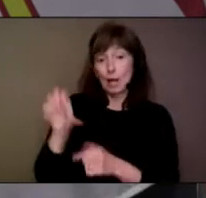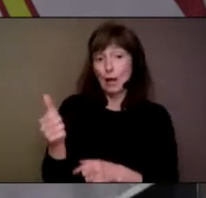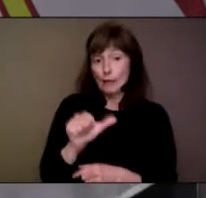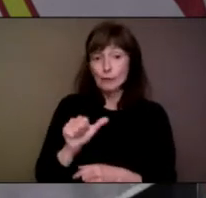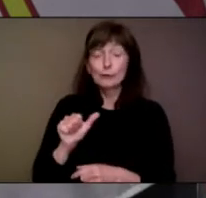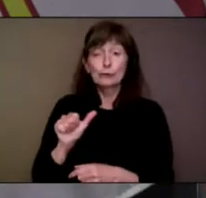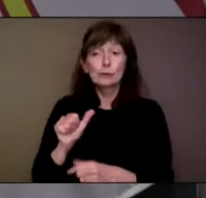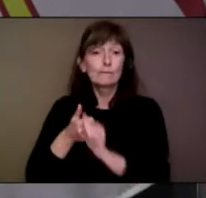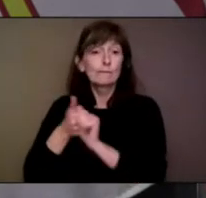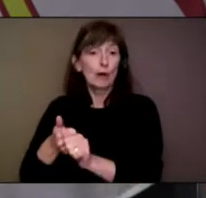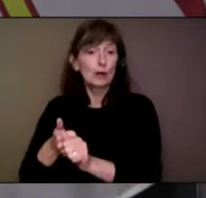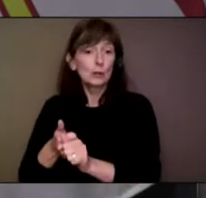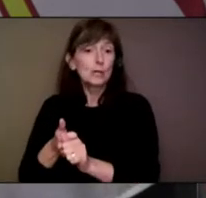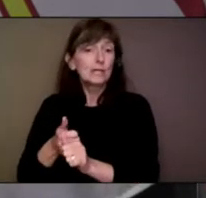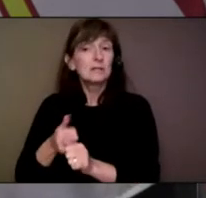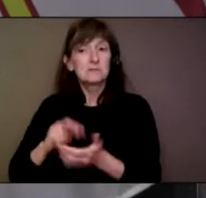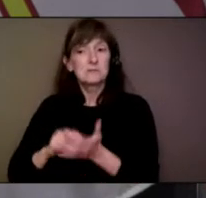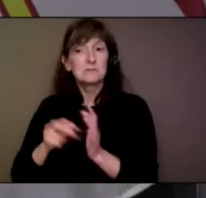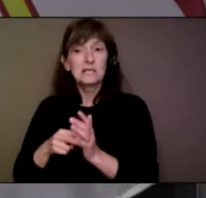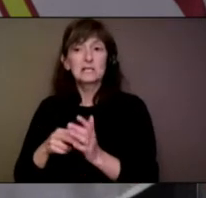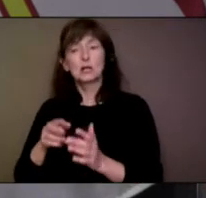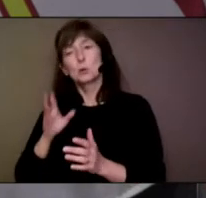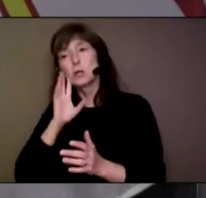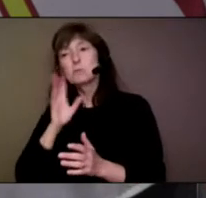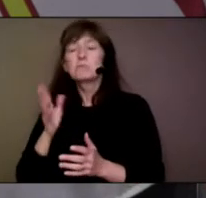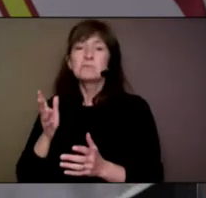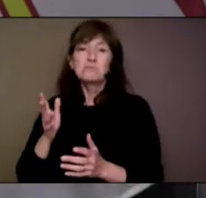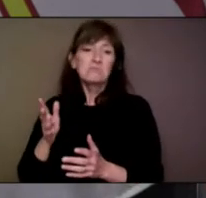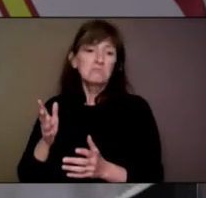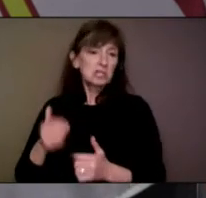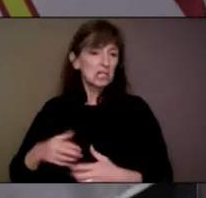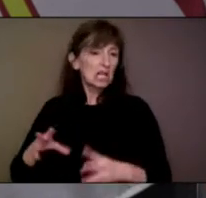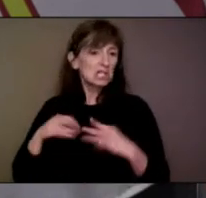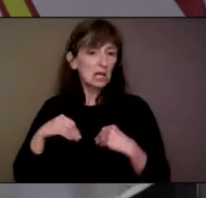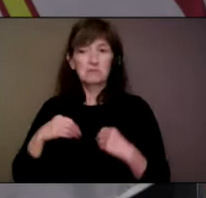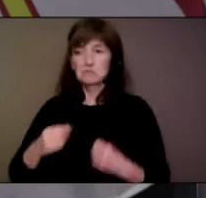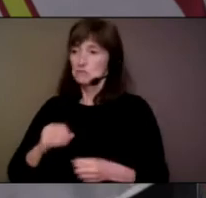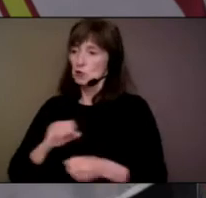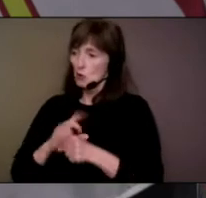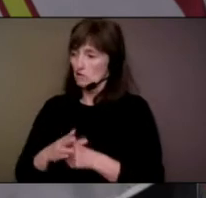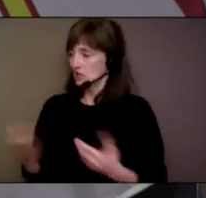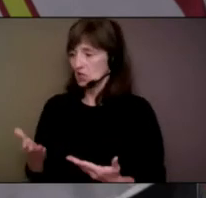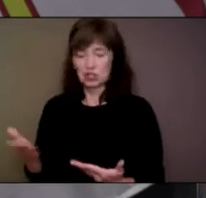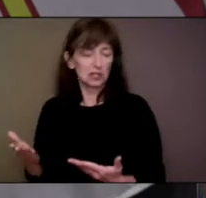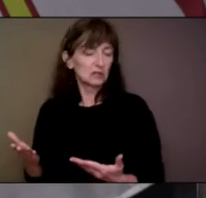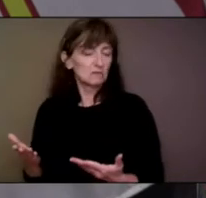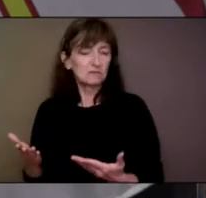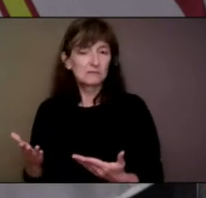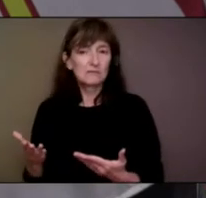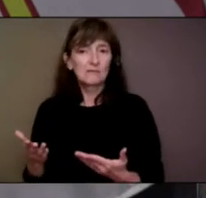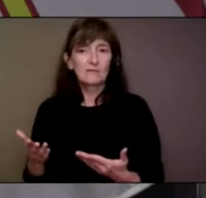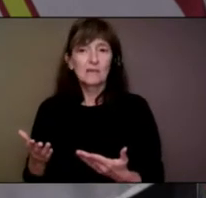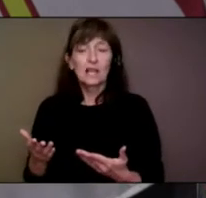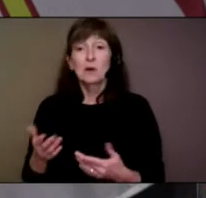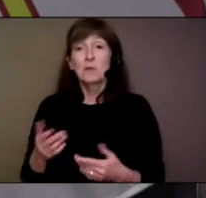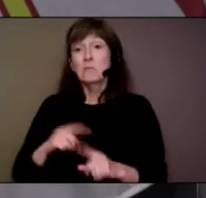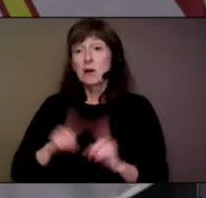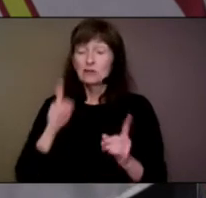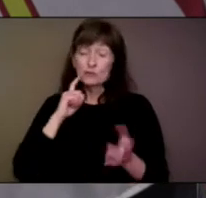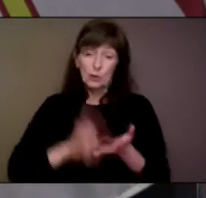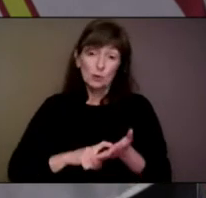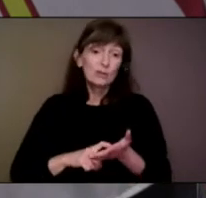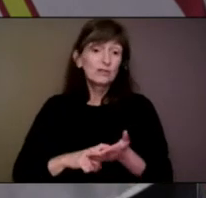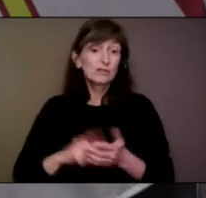as we've seen throughout the pandemic, not everyone has done everything exactly the same, and